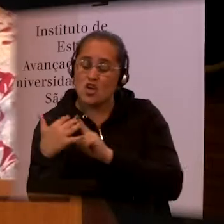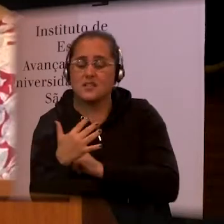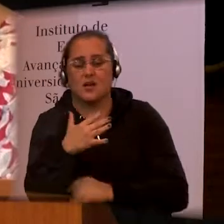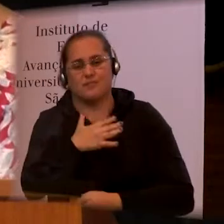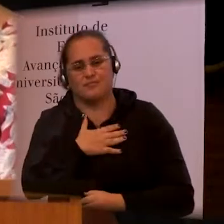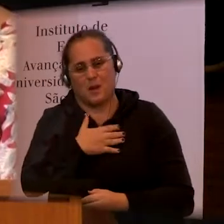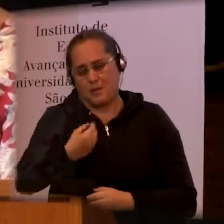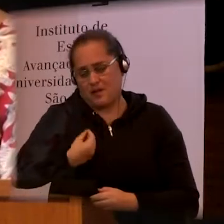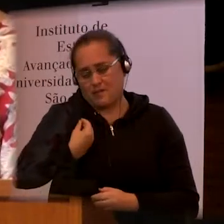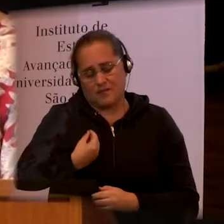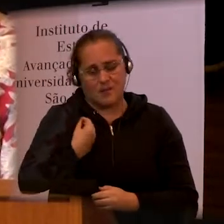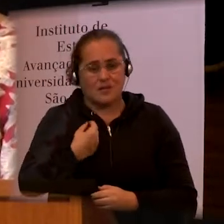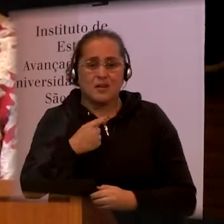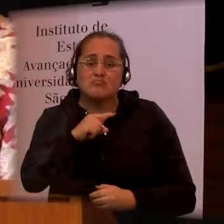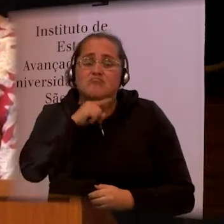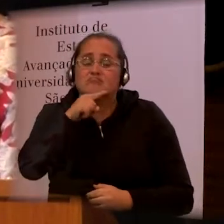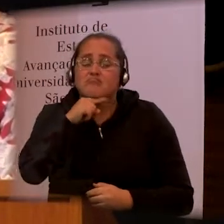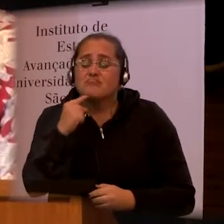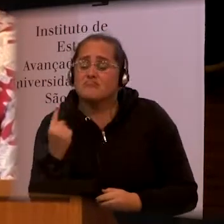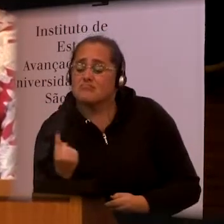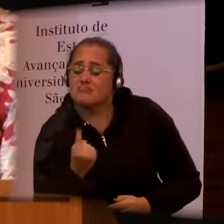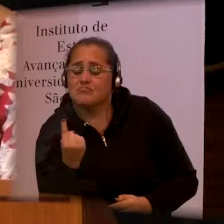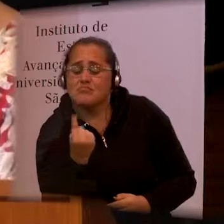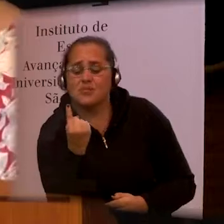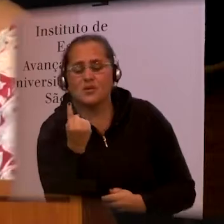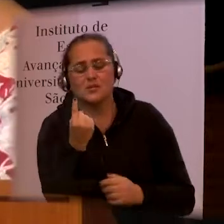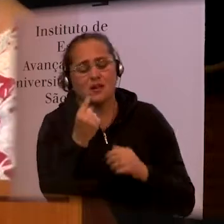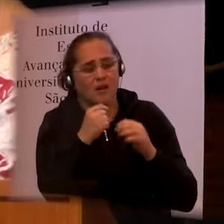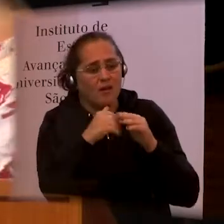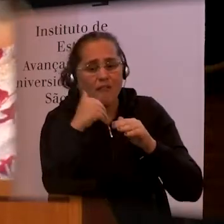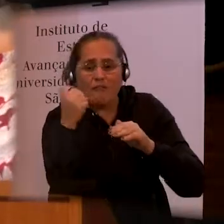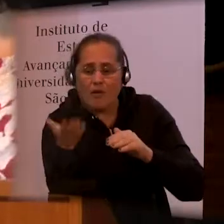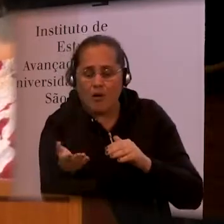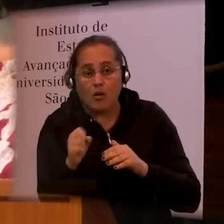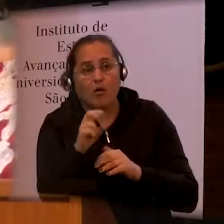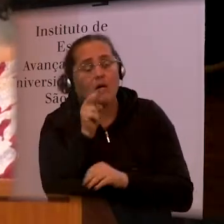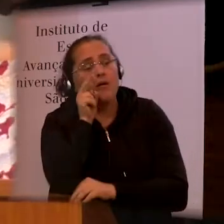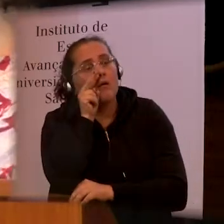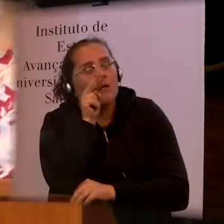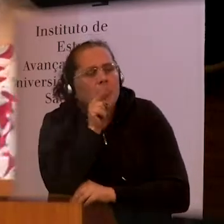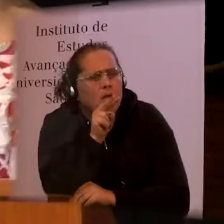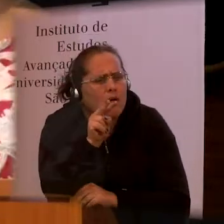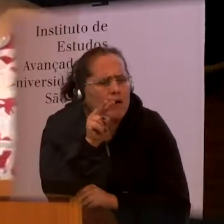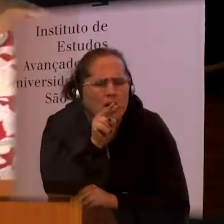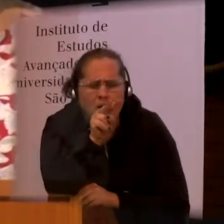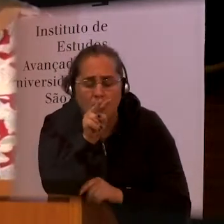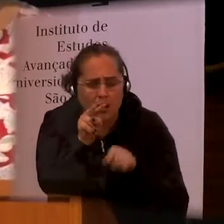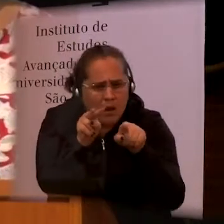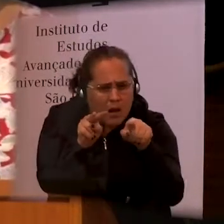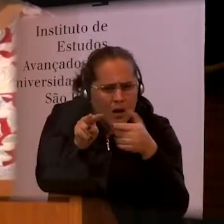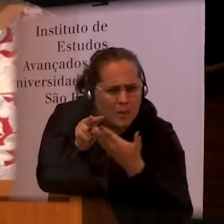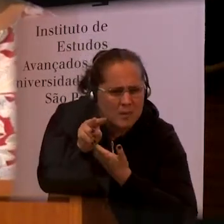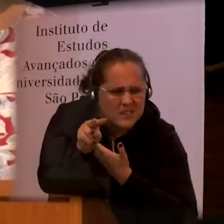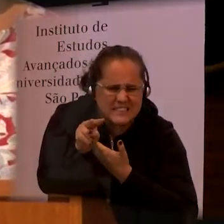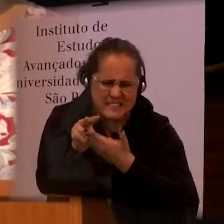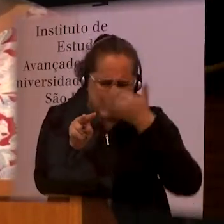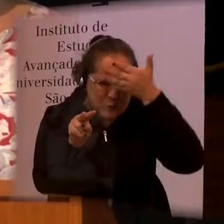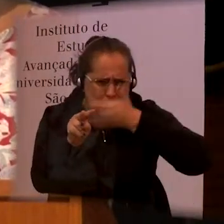or I cannot see well enough to recognize my friends. So it's very important to look at the social side as well.